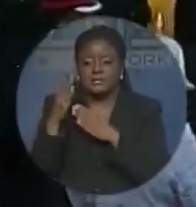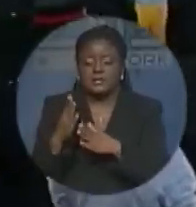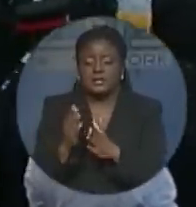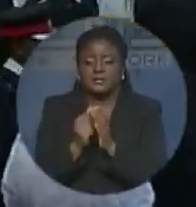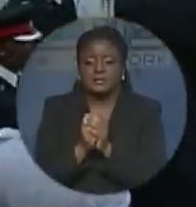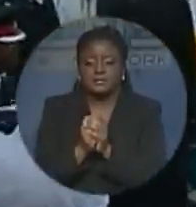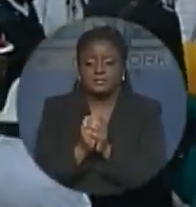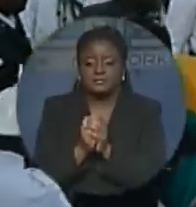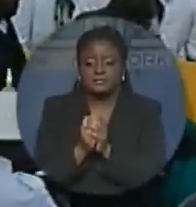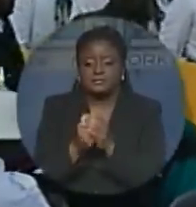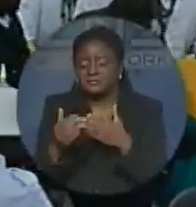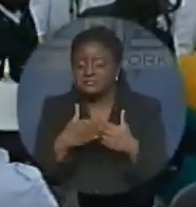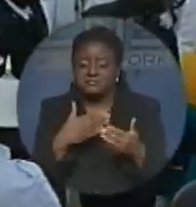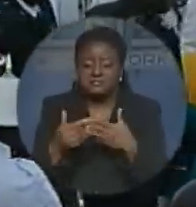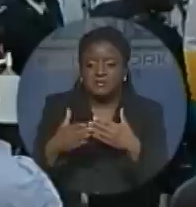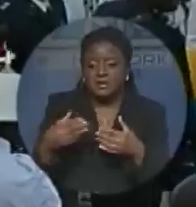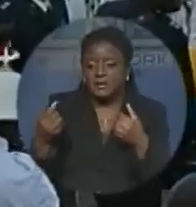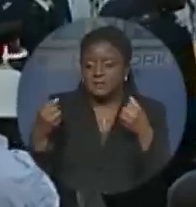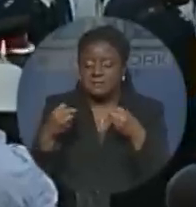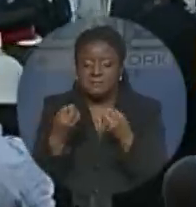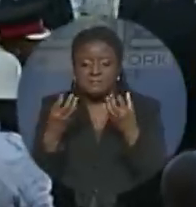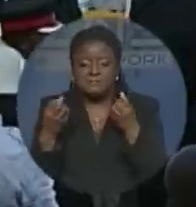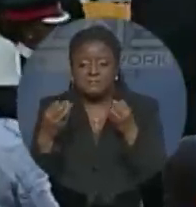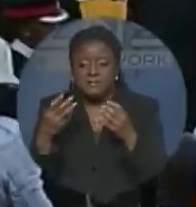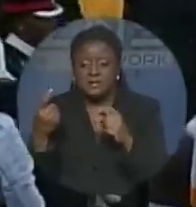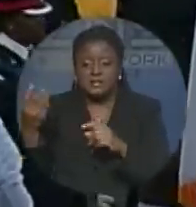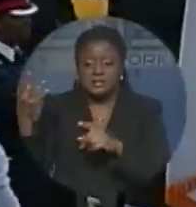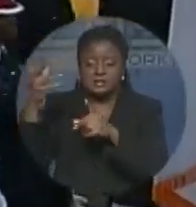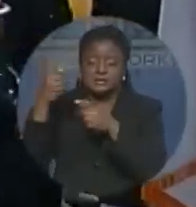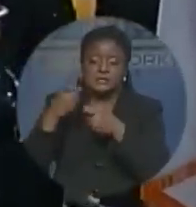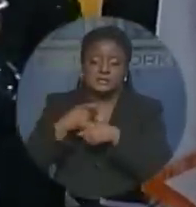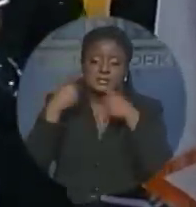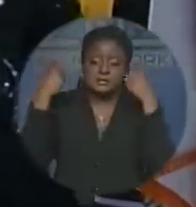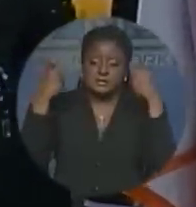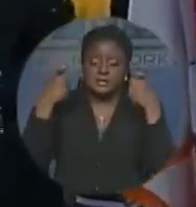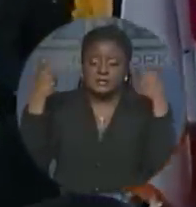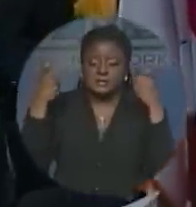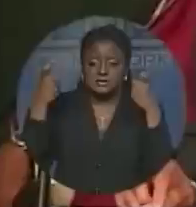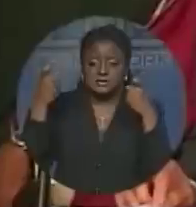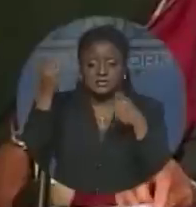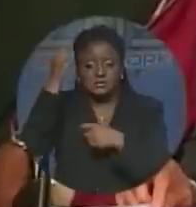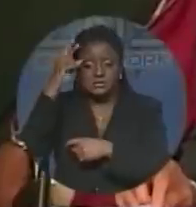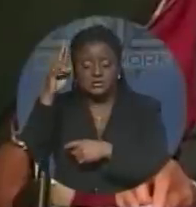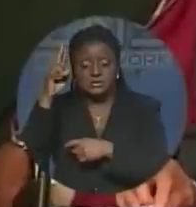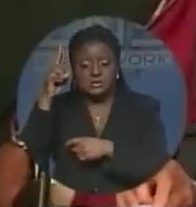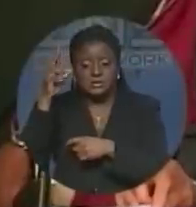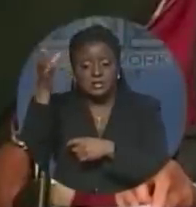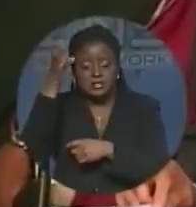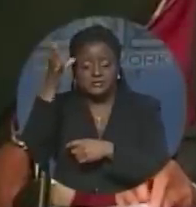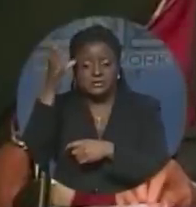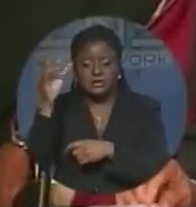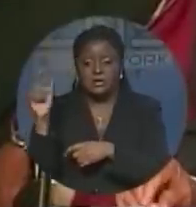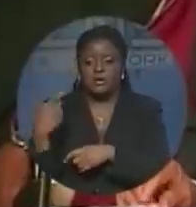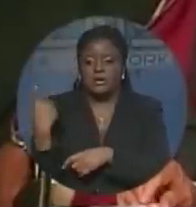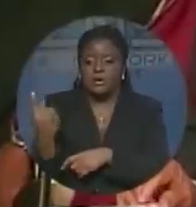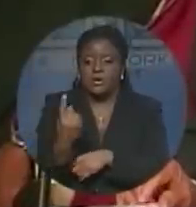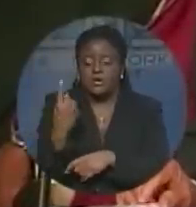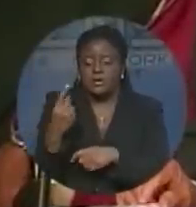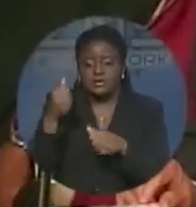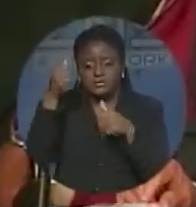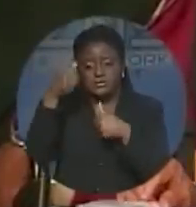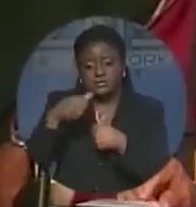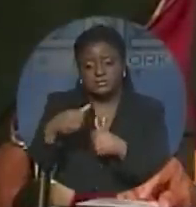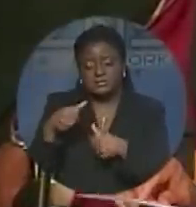that despite his many achievements, Sir Clifford always remained humble. Clifford Darling was more of a